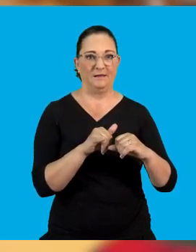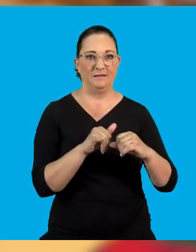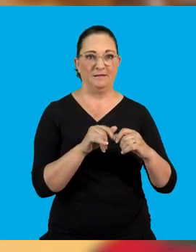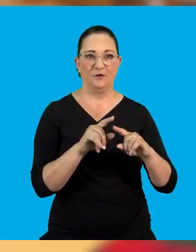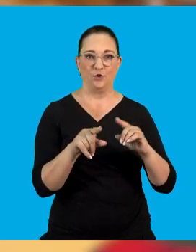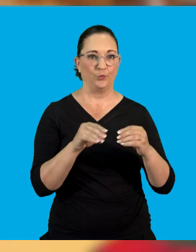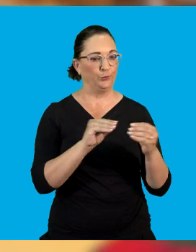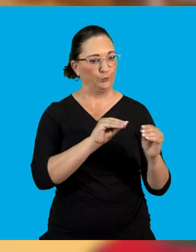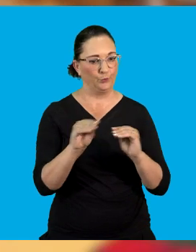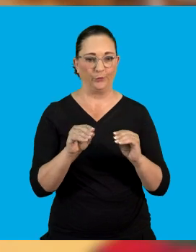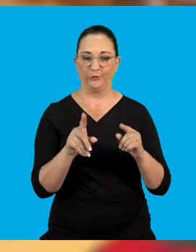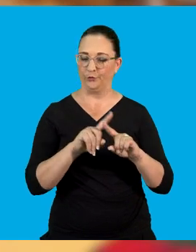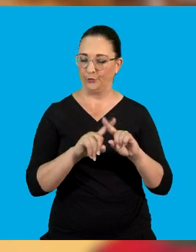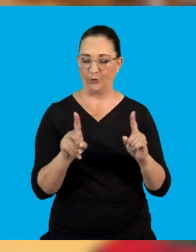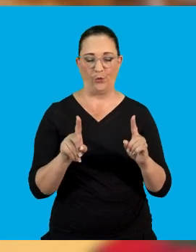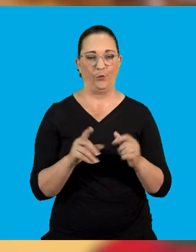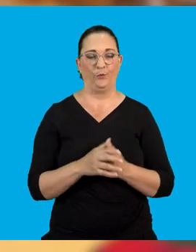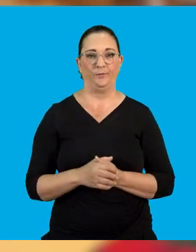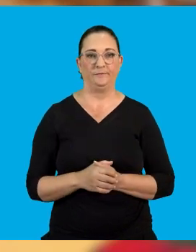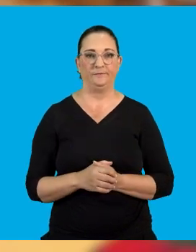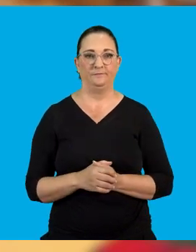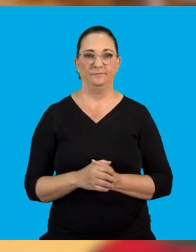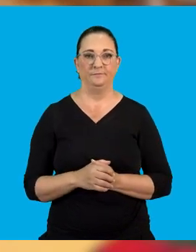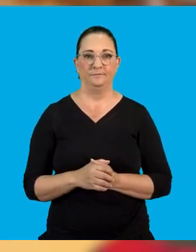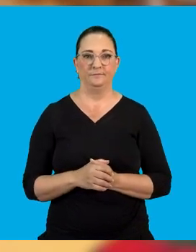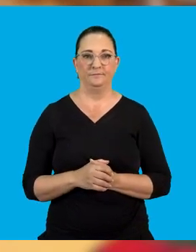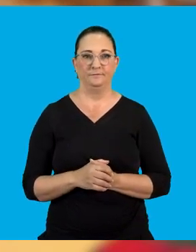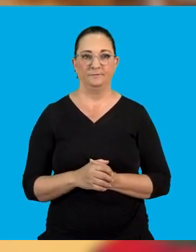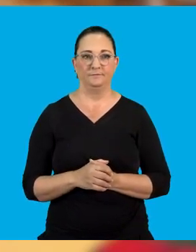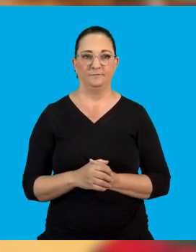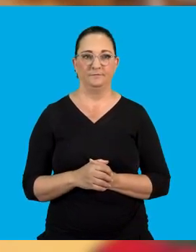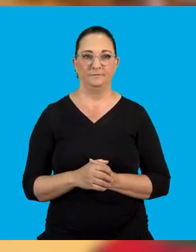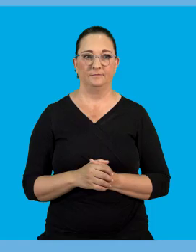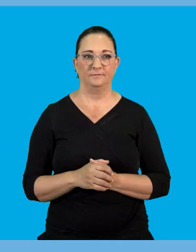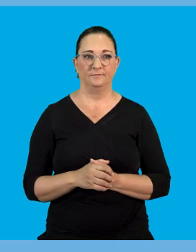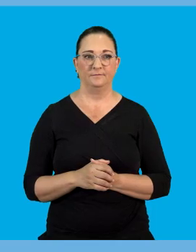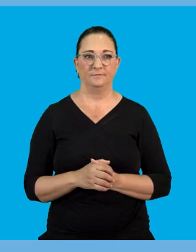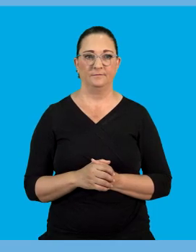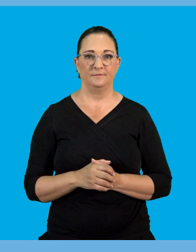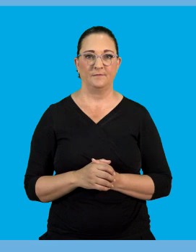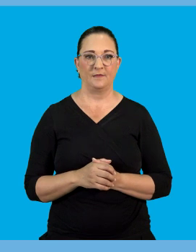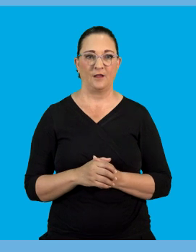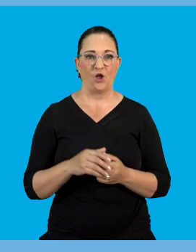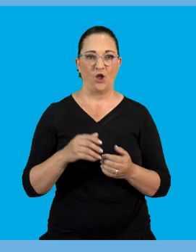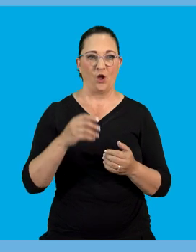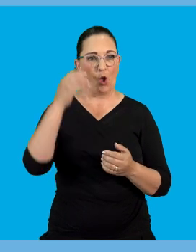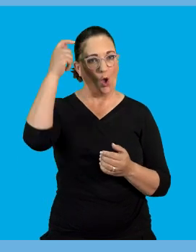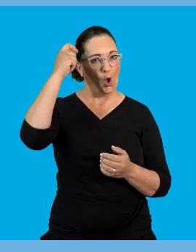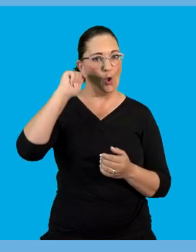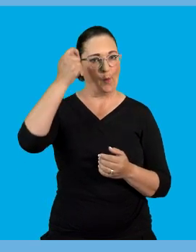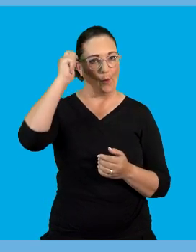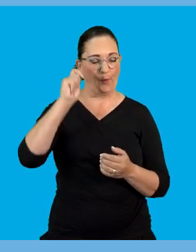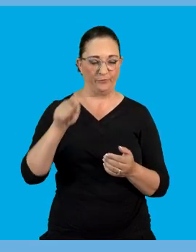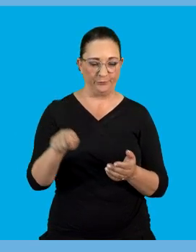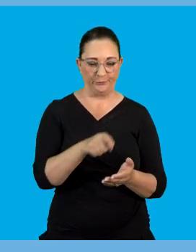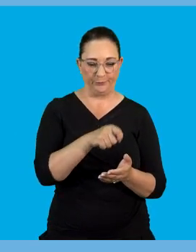charge because those charges are not going to be moving away from that object. For an example a charged comb that is picking